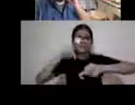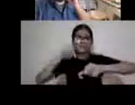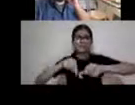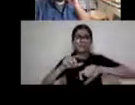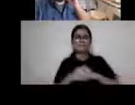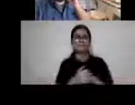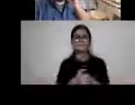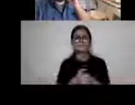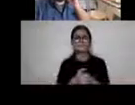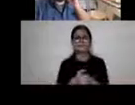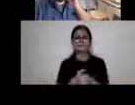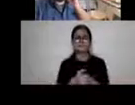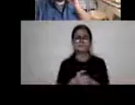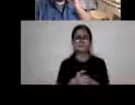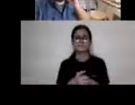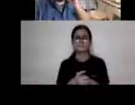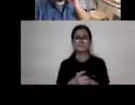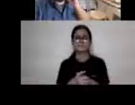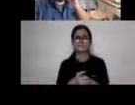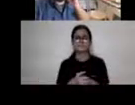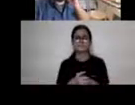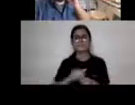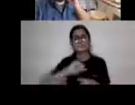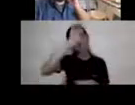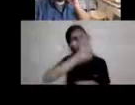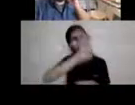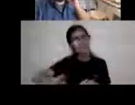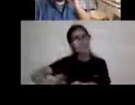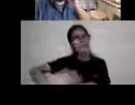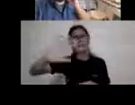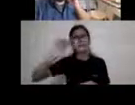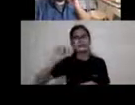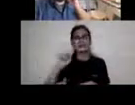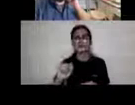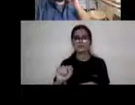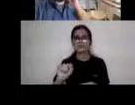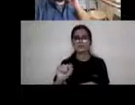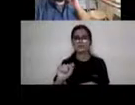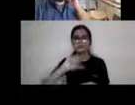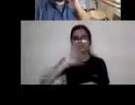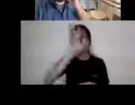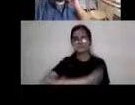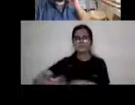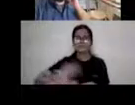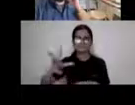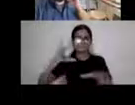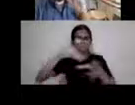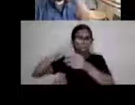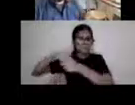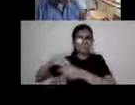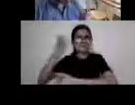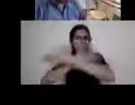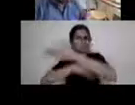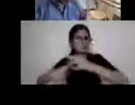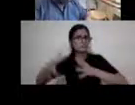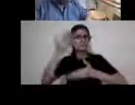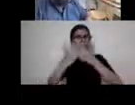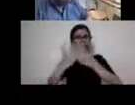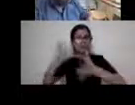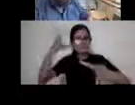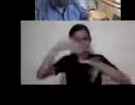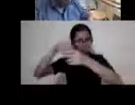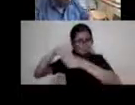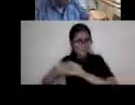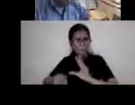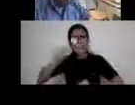India is, you know, getting much more involved with disability studies. But I'm sure that in some